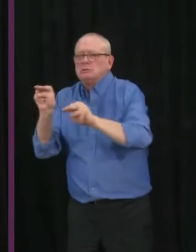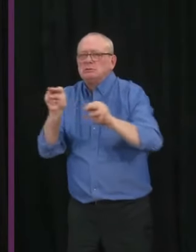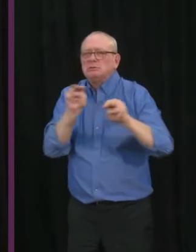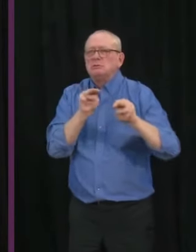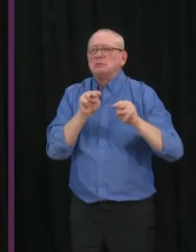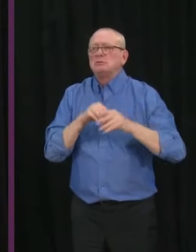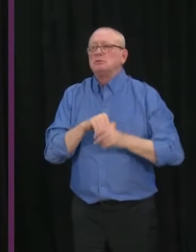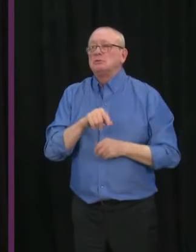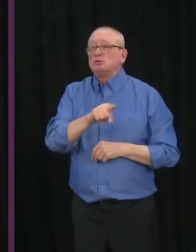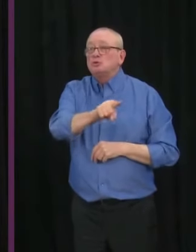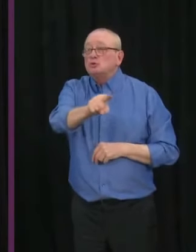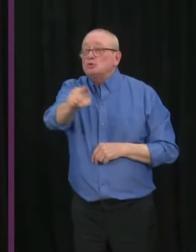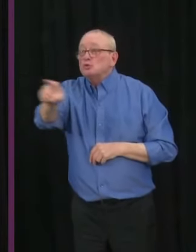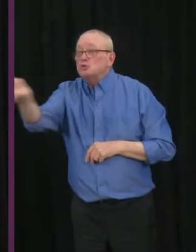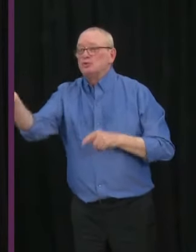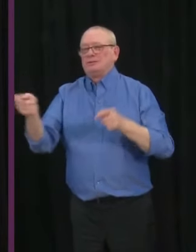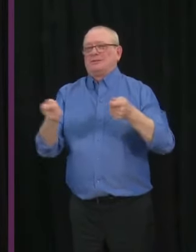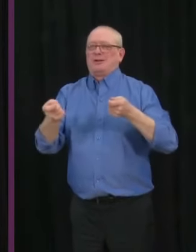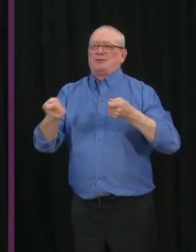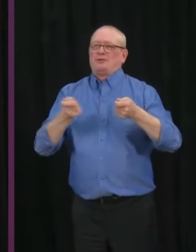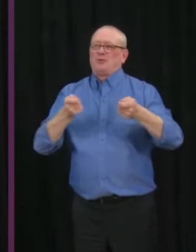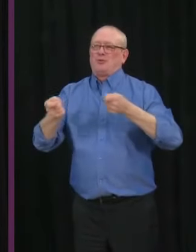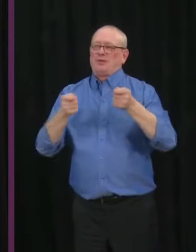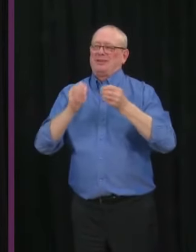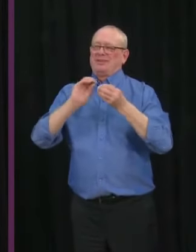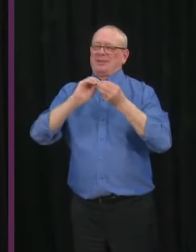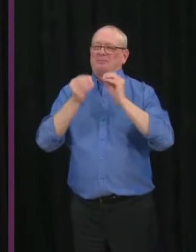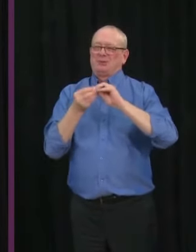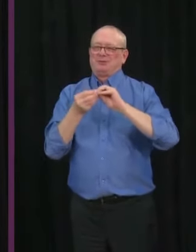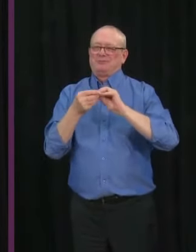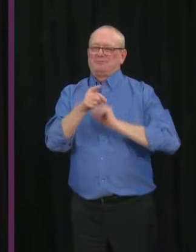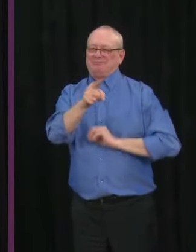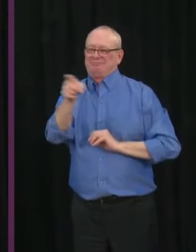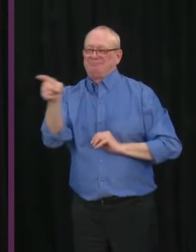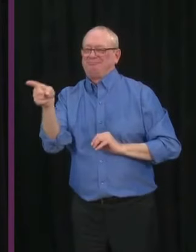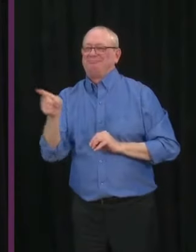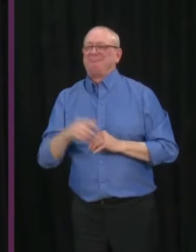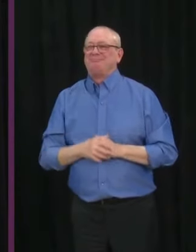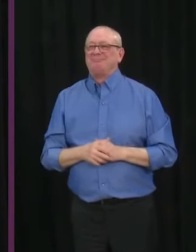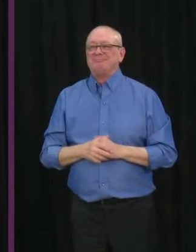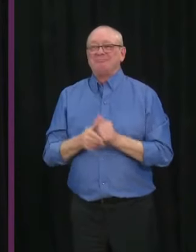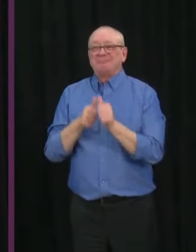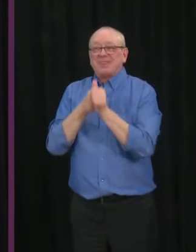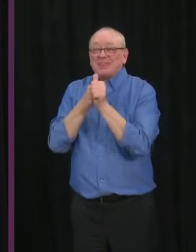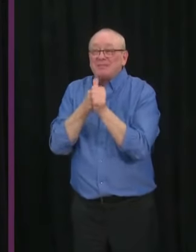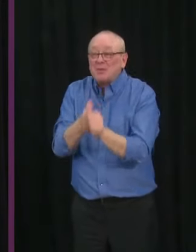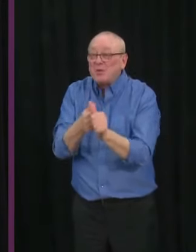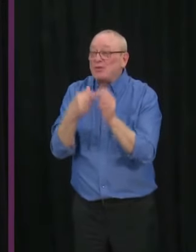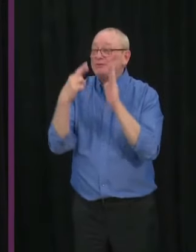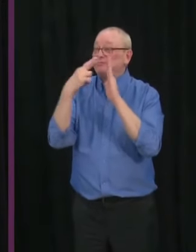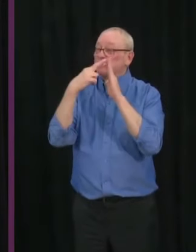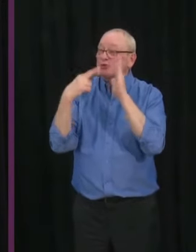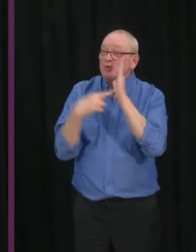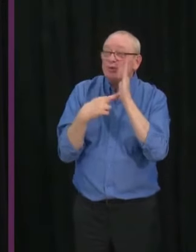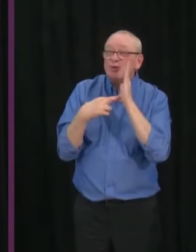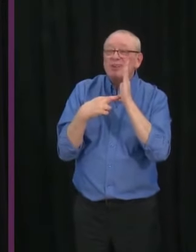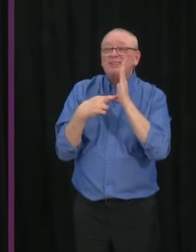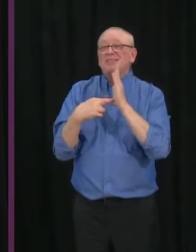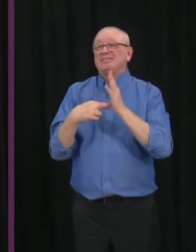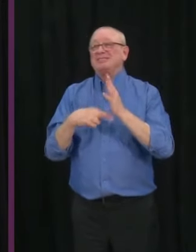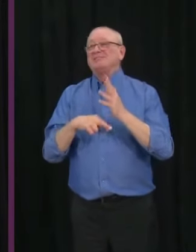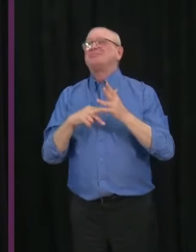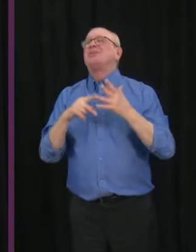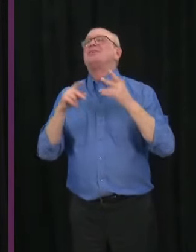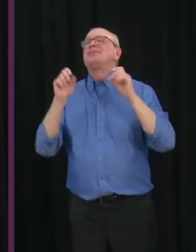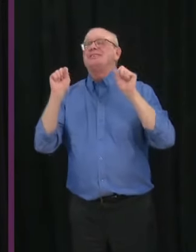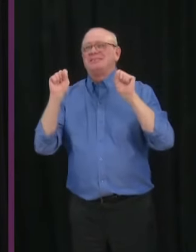continue to follow those basic public health measures in all of our activities, including these new activities that have opened up, we can continue to